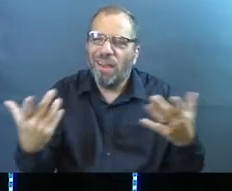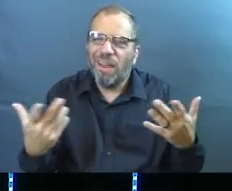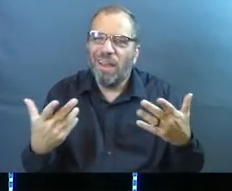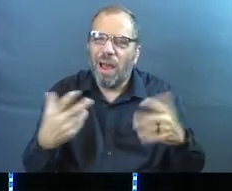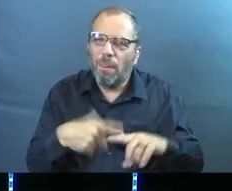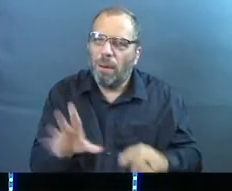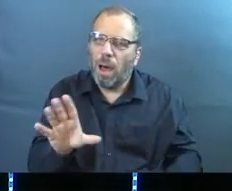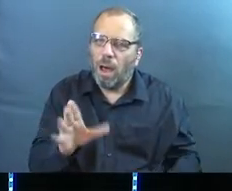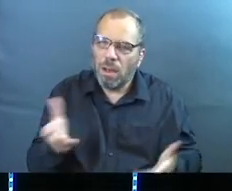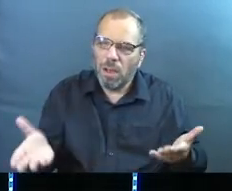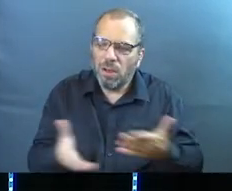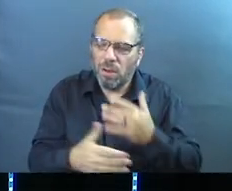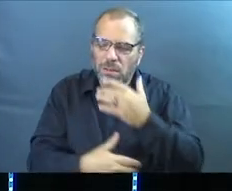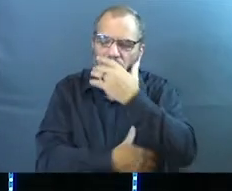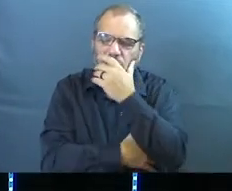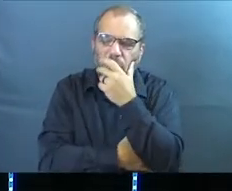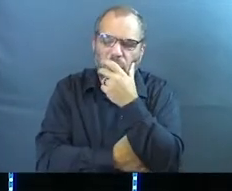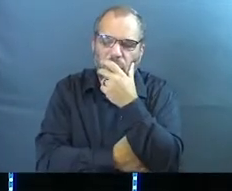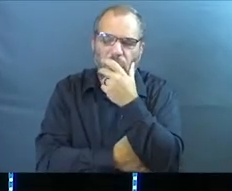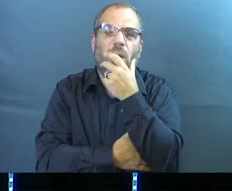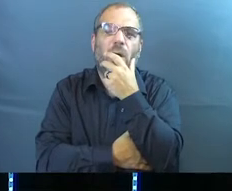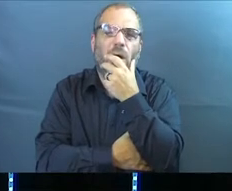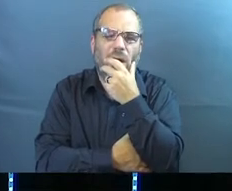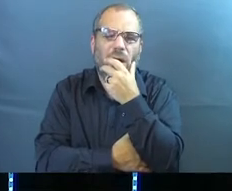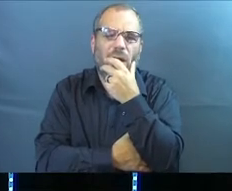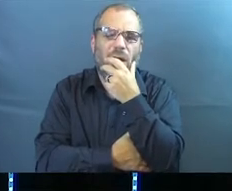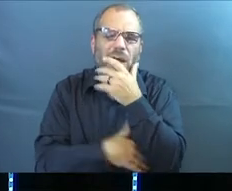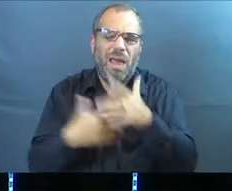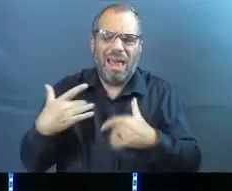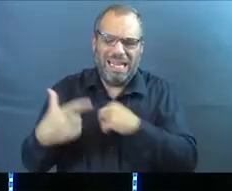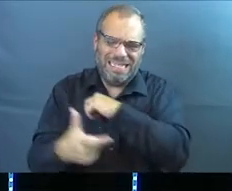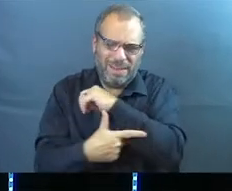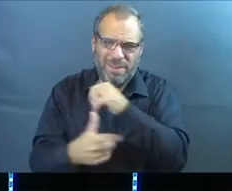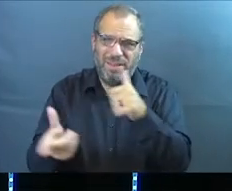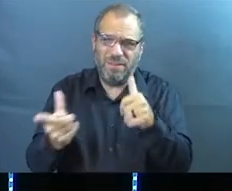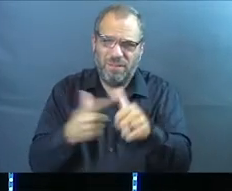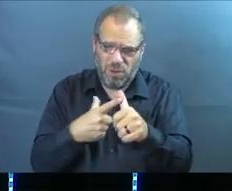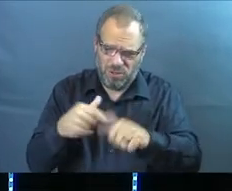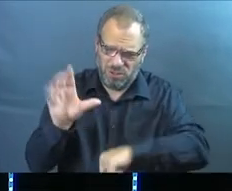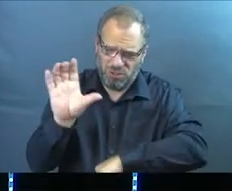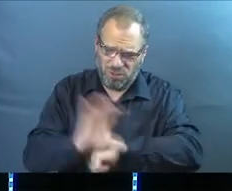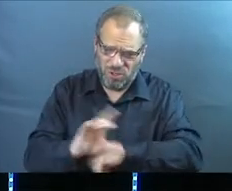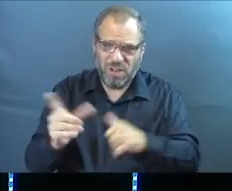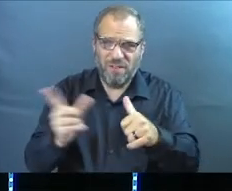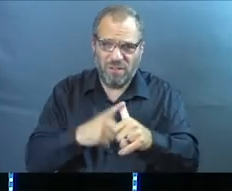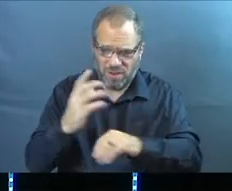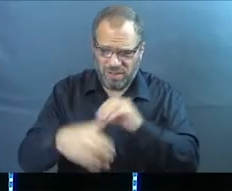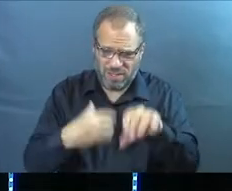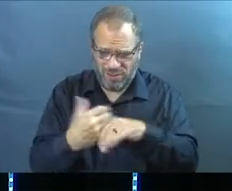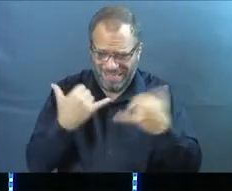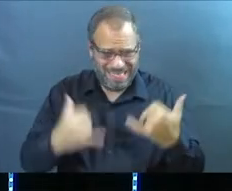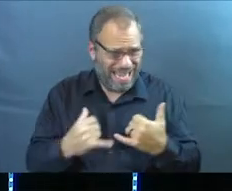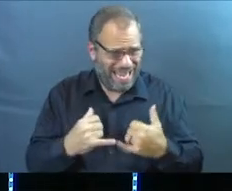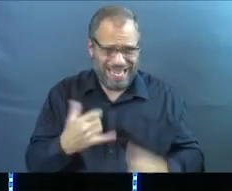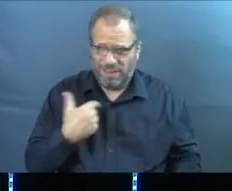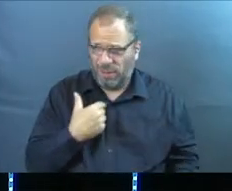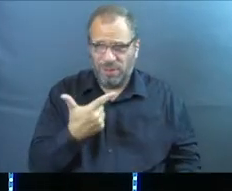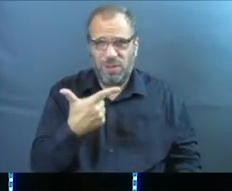But doesn't it encourage you just a little bit that they were tempted in the first century the same way that we're tempted today?